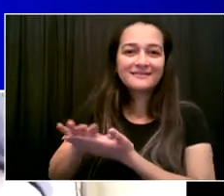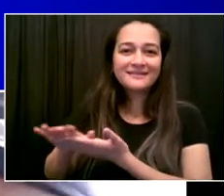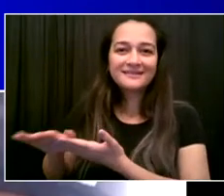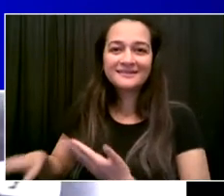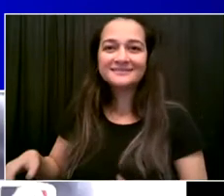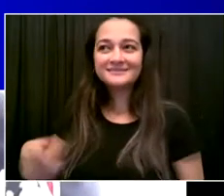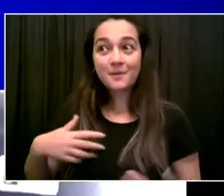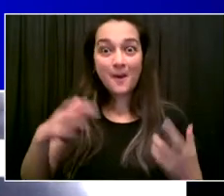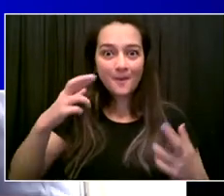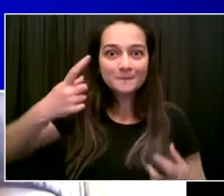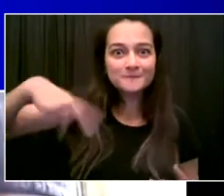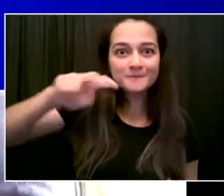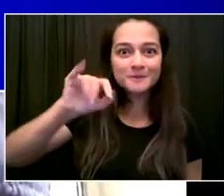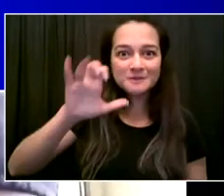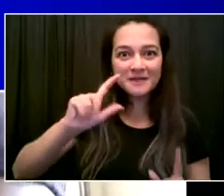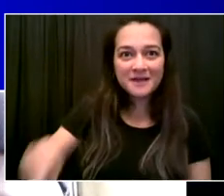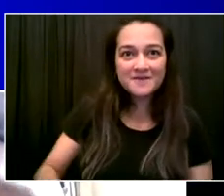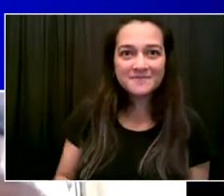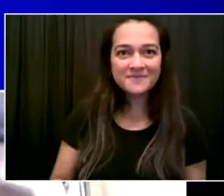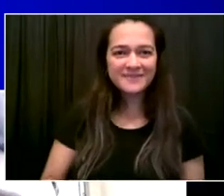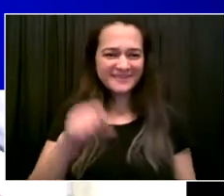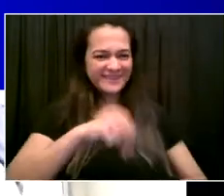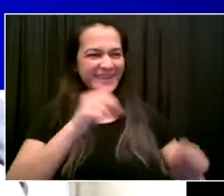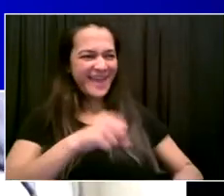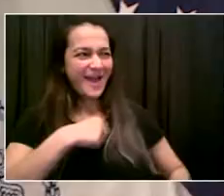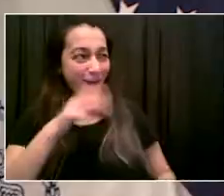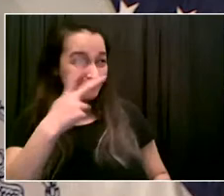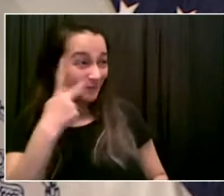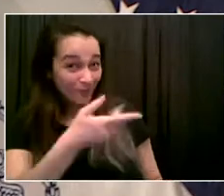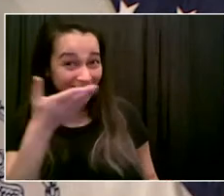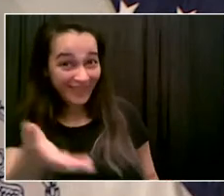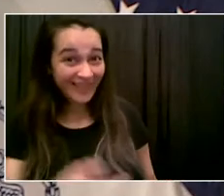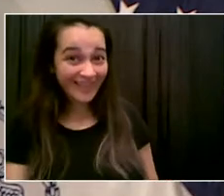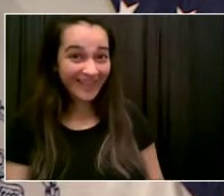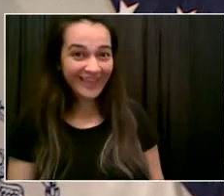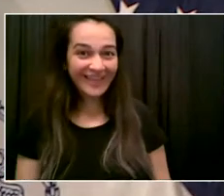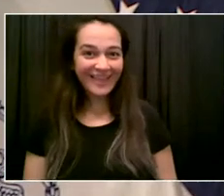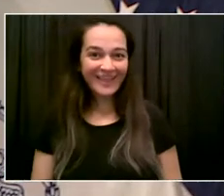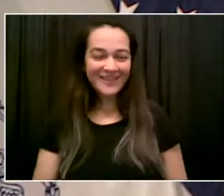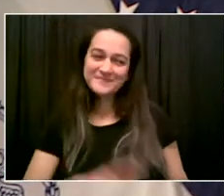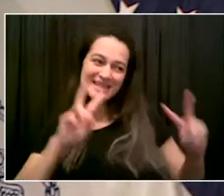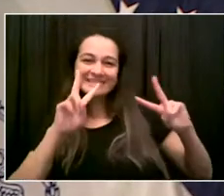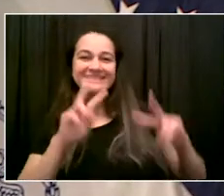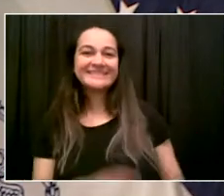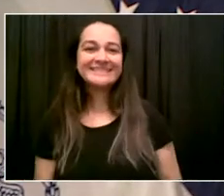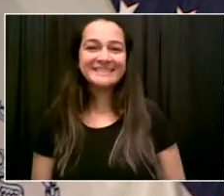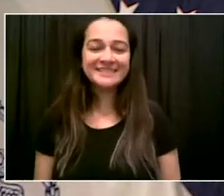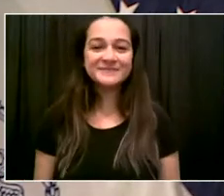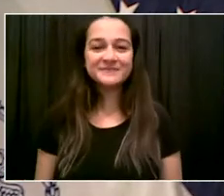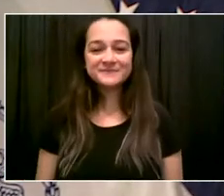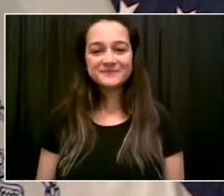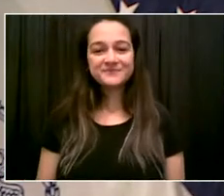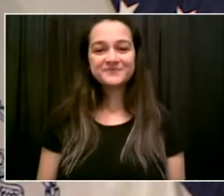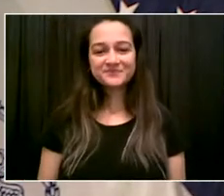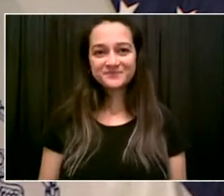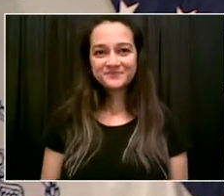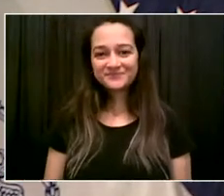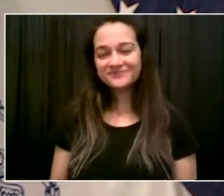Definitely. Love New York. Peace out, everybody. Peace out, Damien. Okay, now,